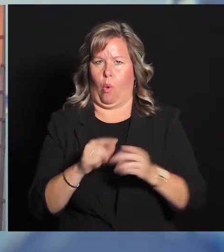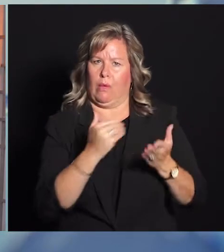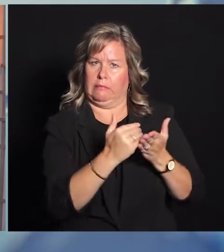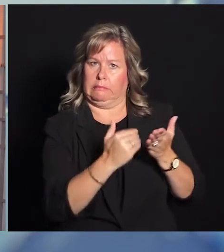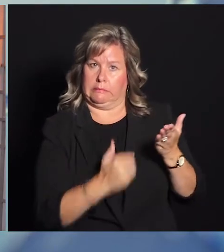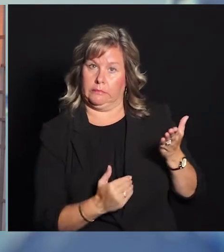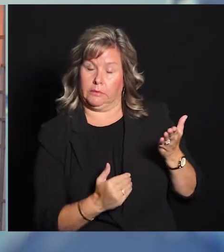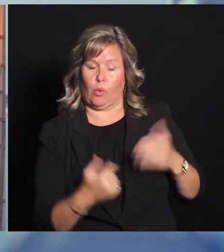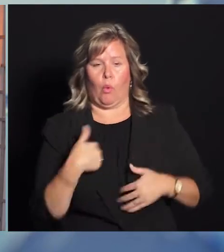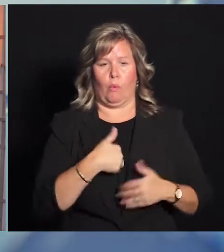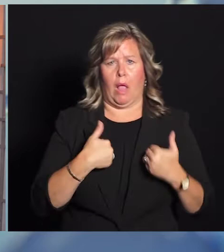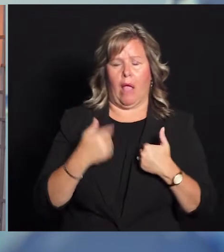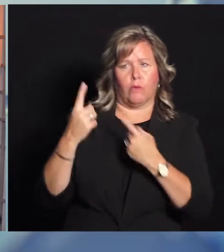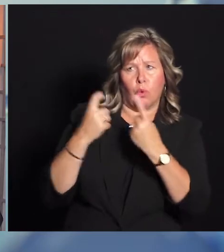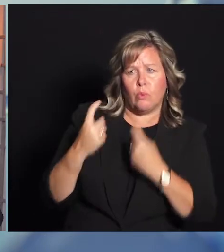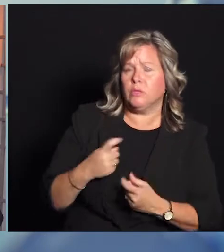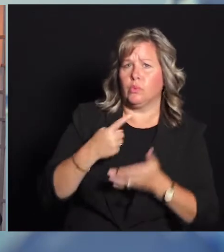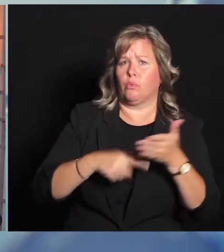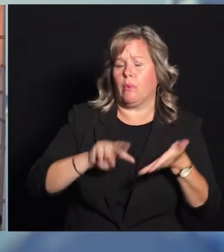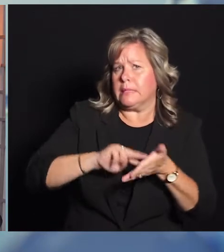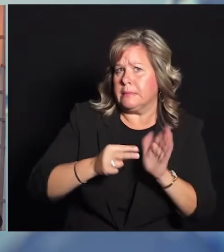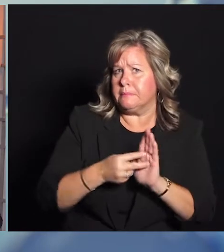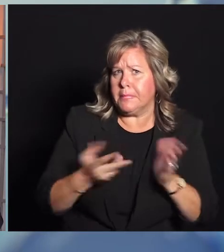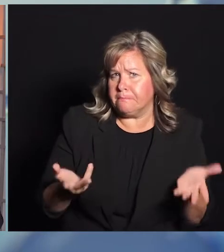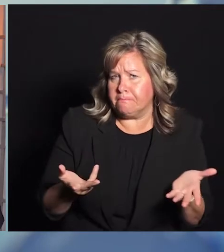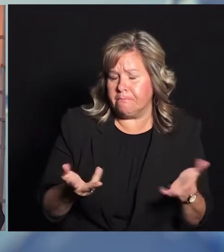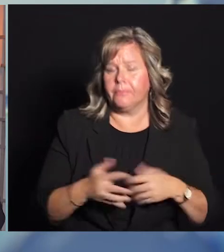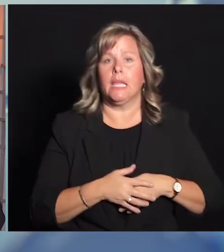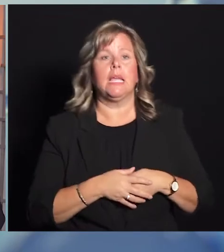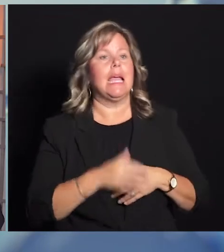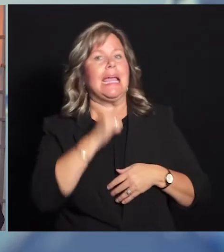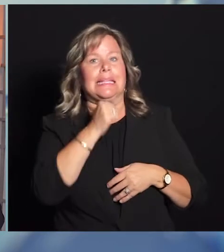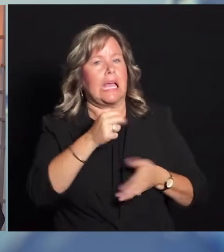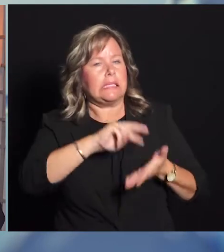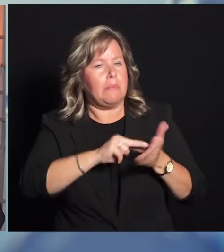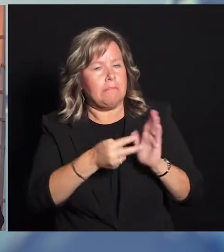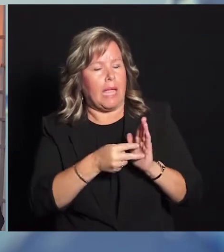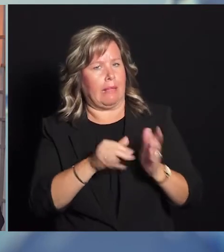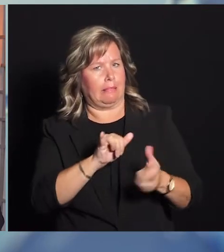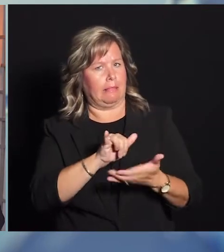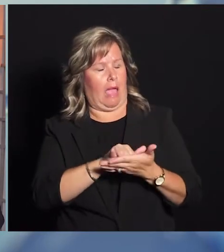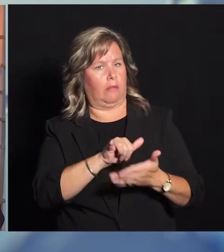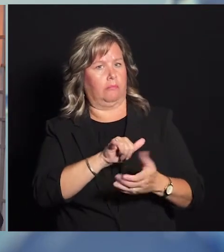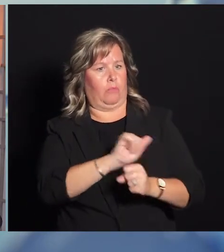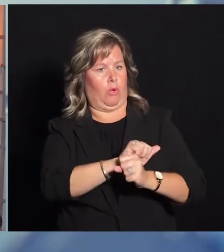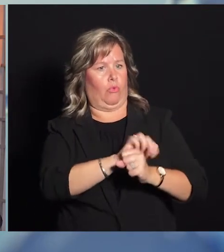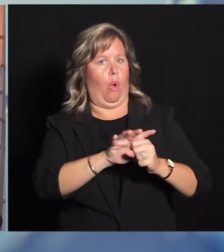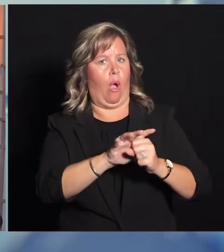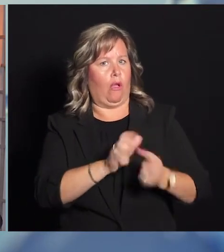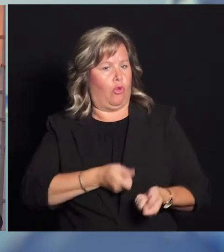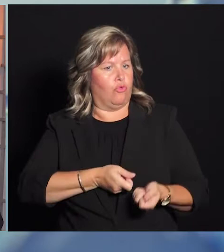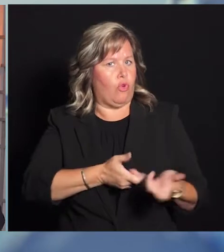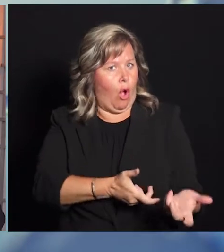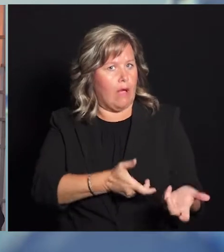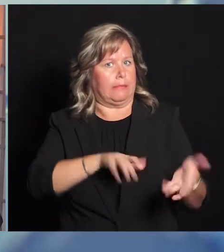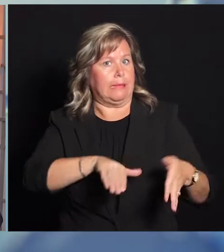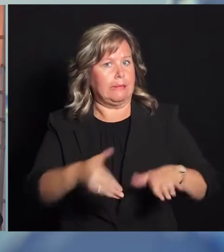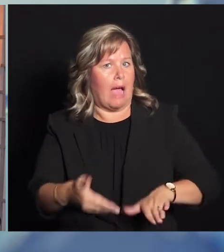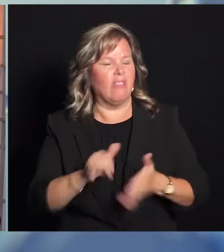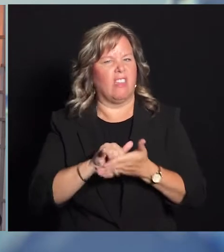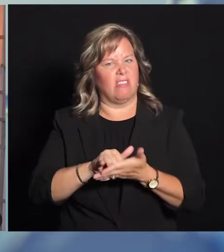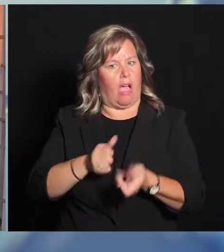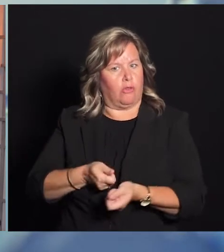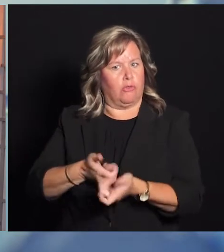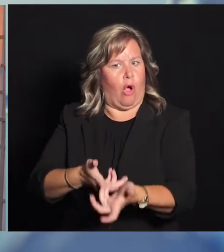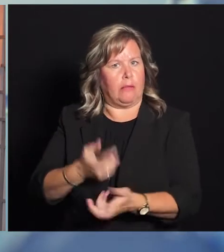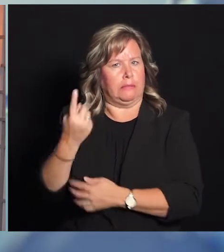And we're getting lots of questions about that. And what does it mean? And does it mean that COVID-19 actually wasn't the cause of death and that the death was